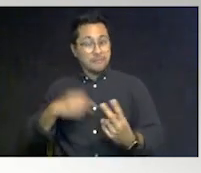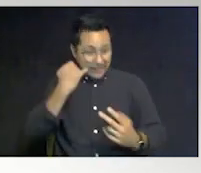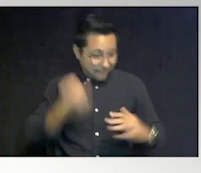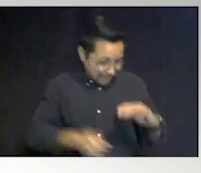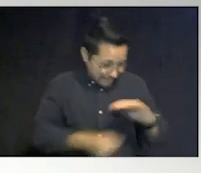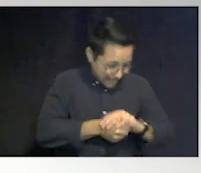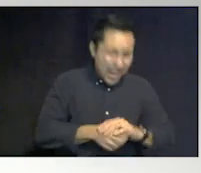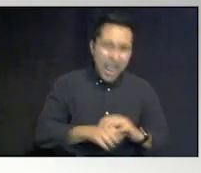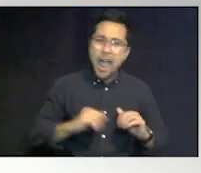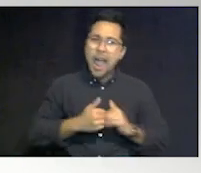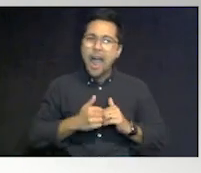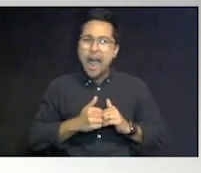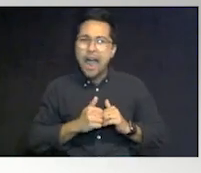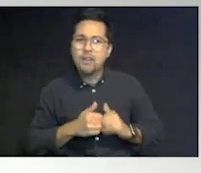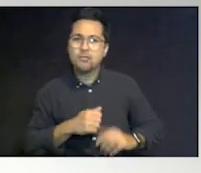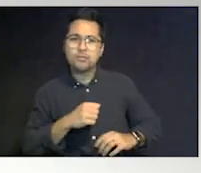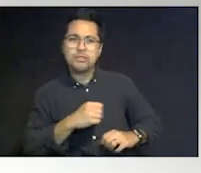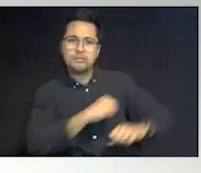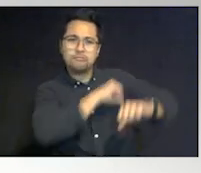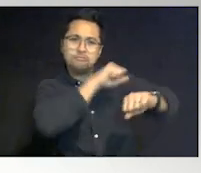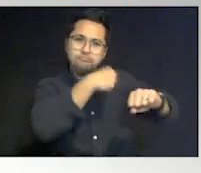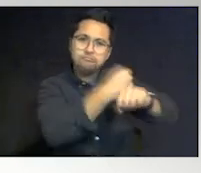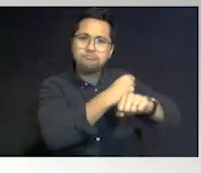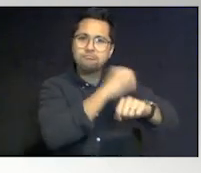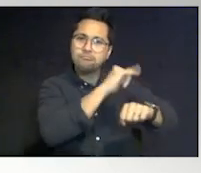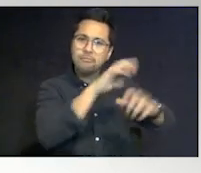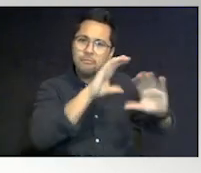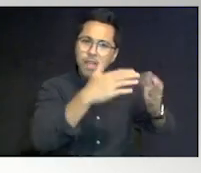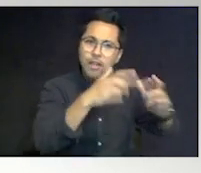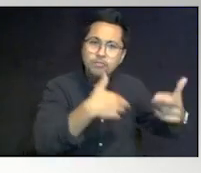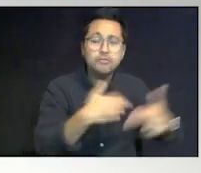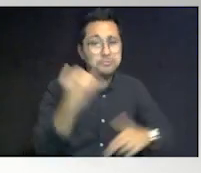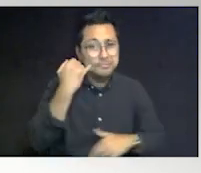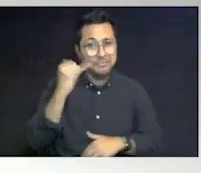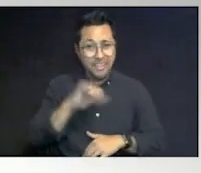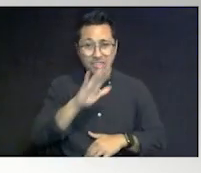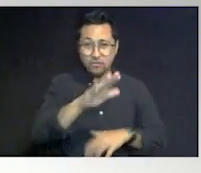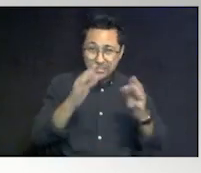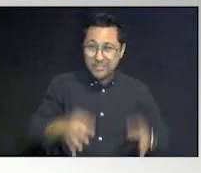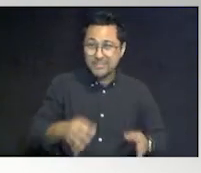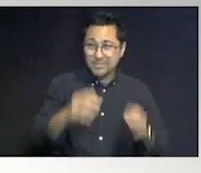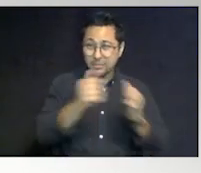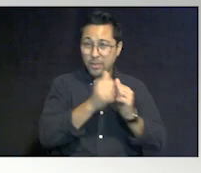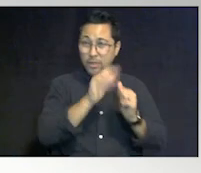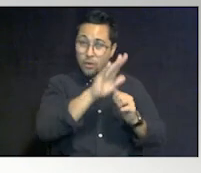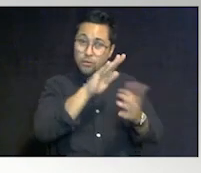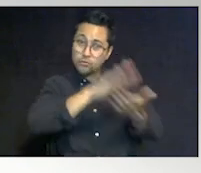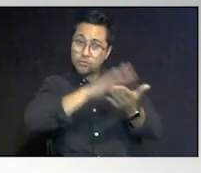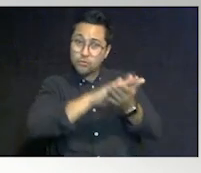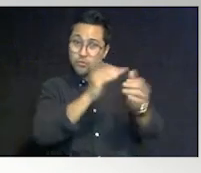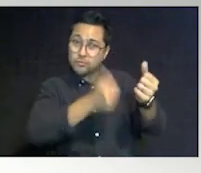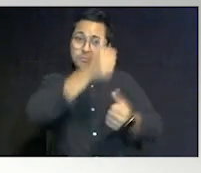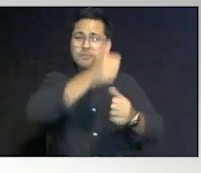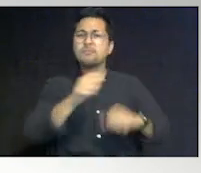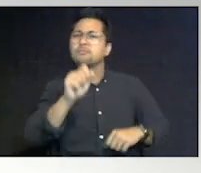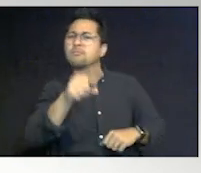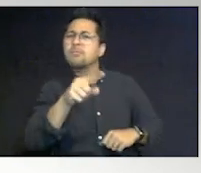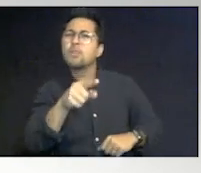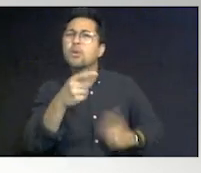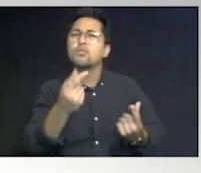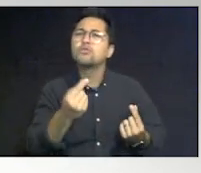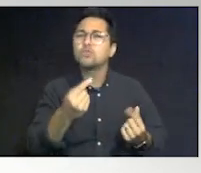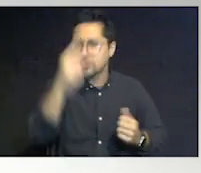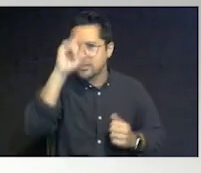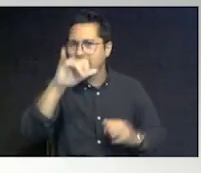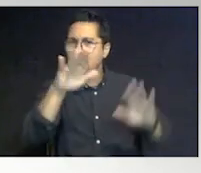down how do we fortify that classroom? If that is the decision of your school officials what are you doing to